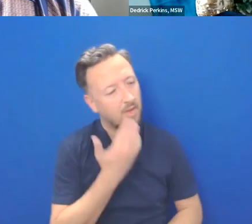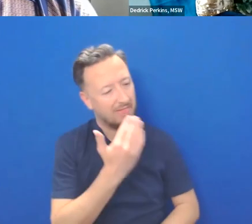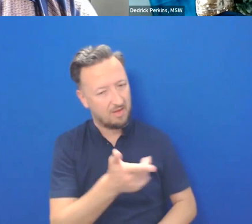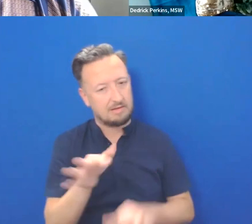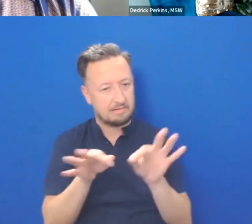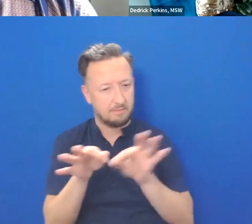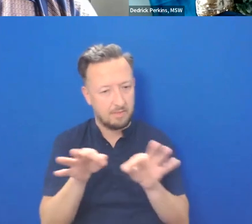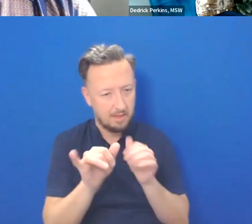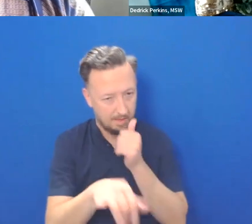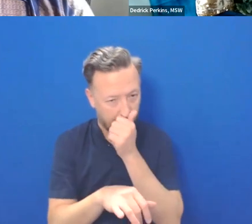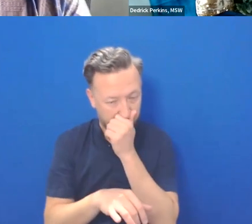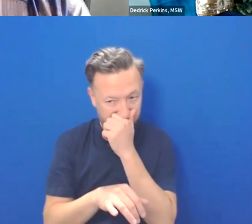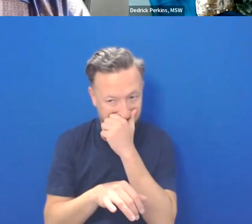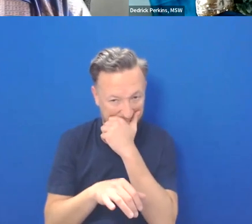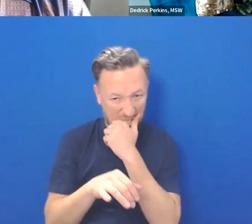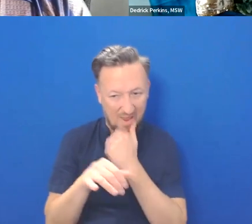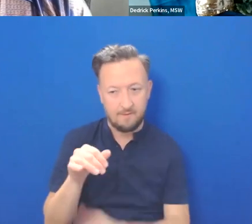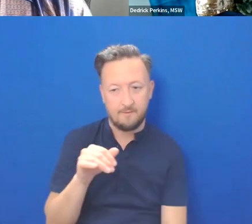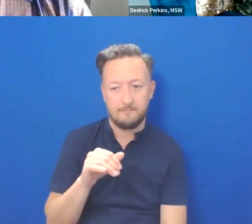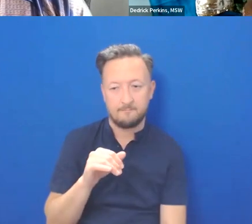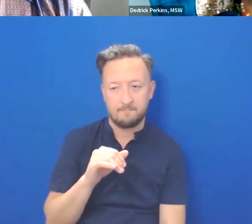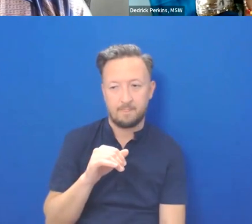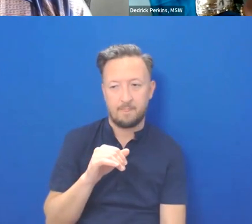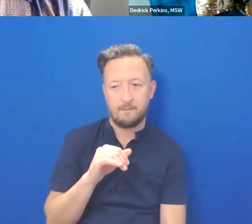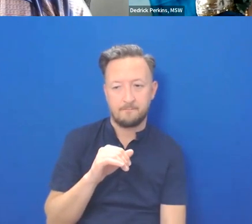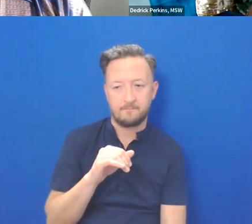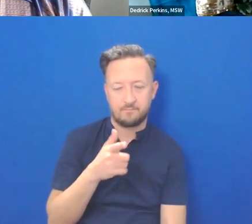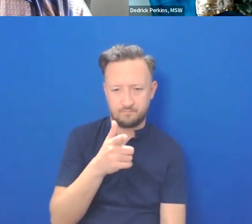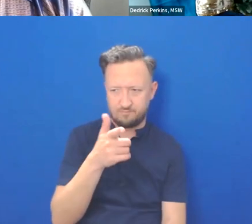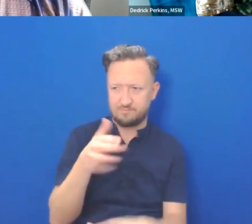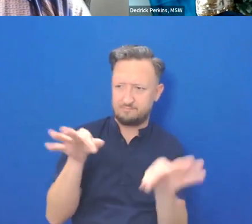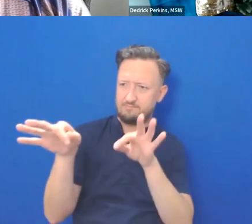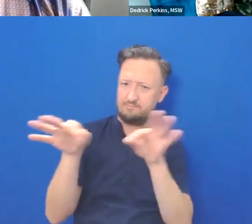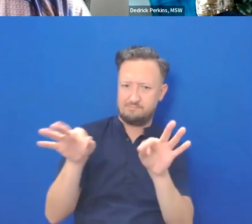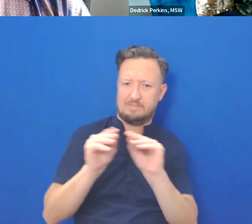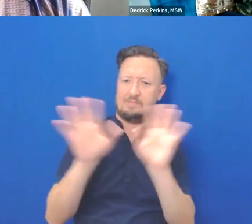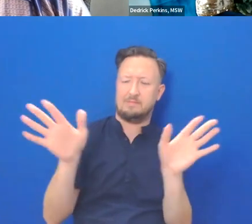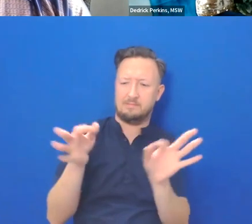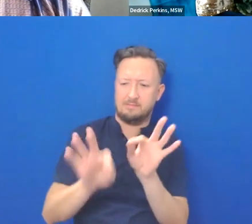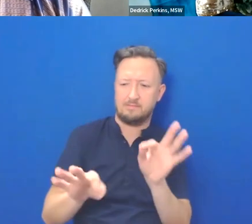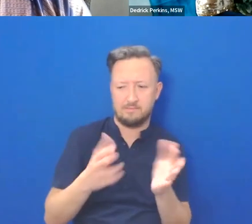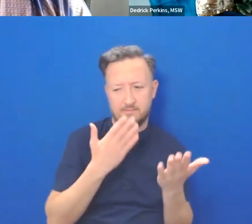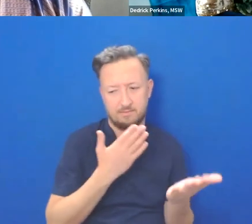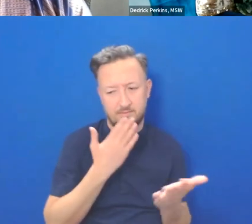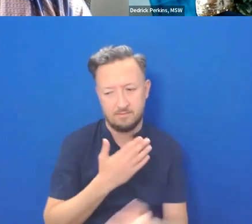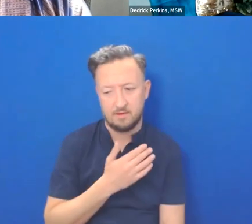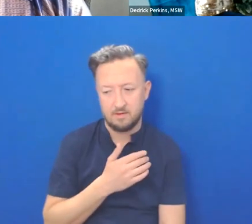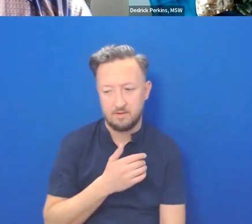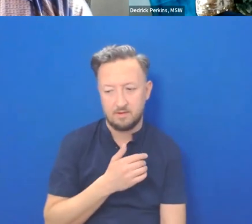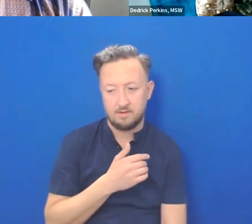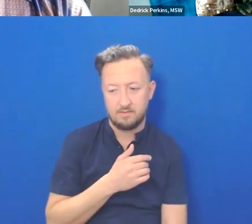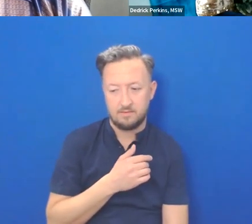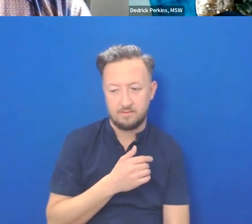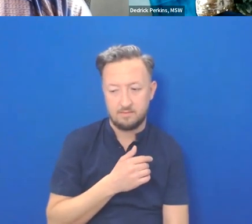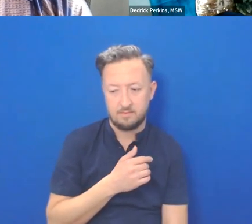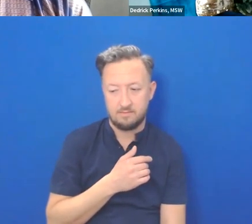explaining that so eloquently and easily attainable. Right? Because when you, especially when you think